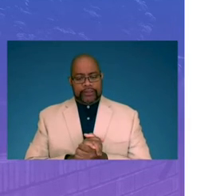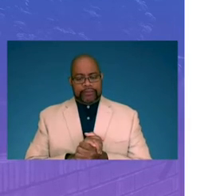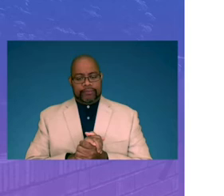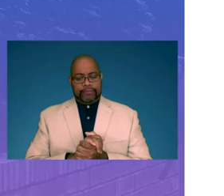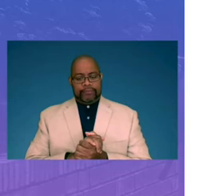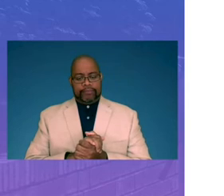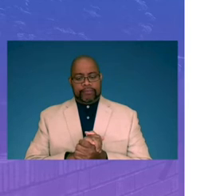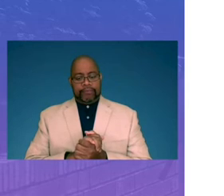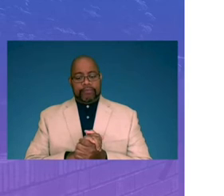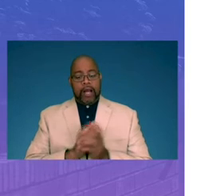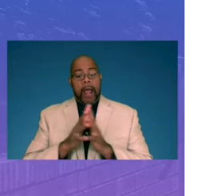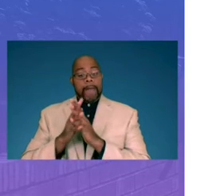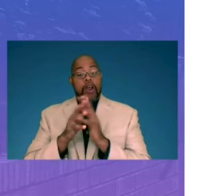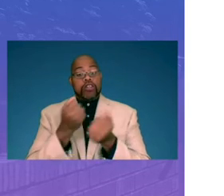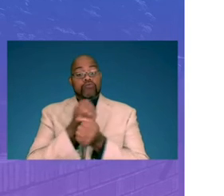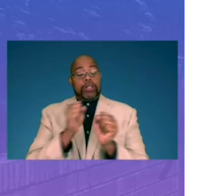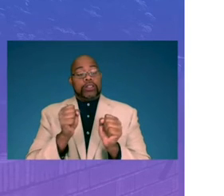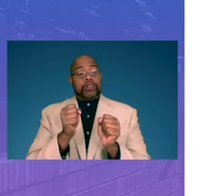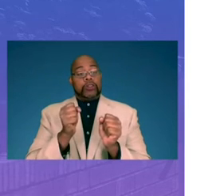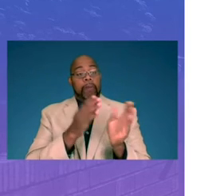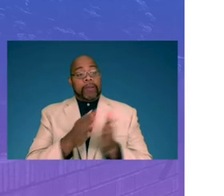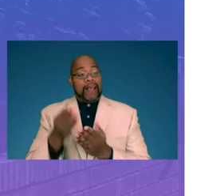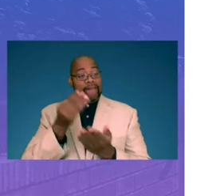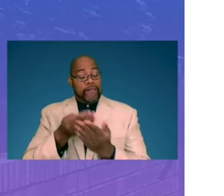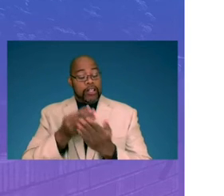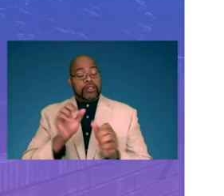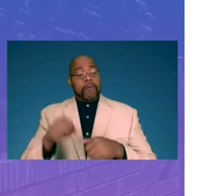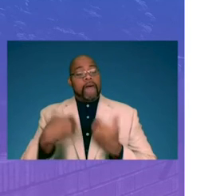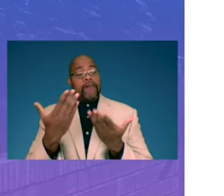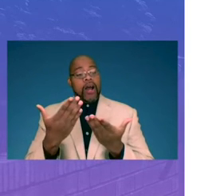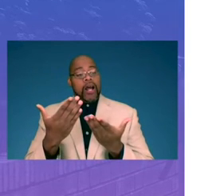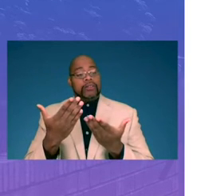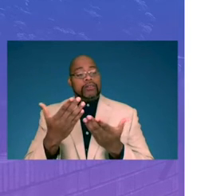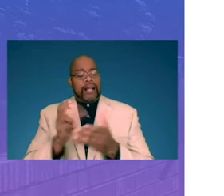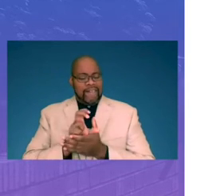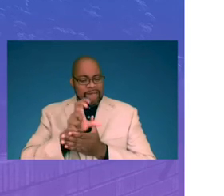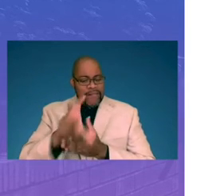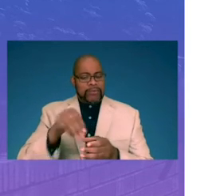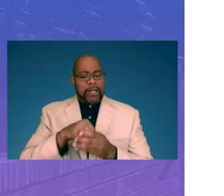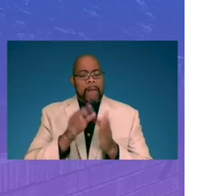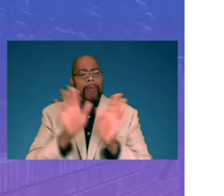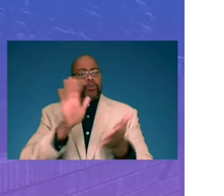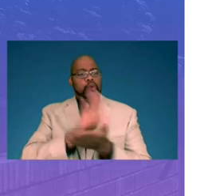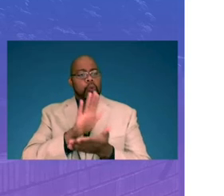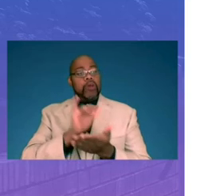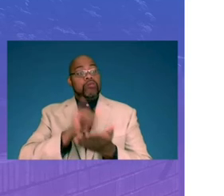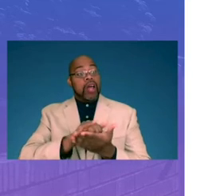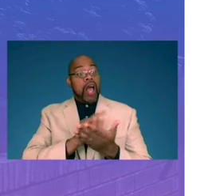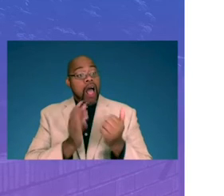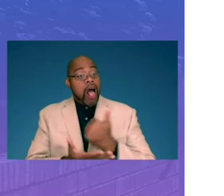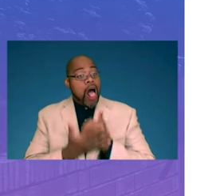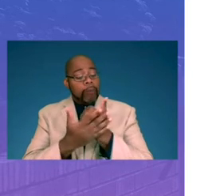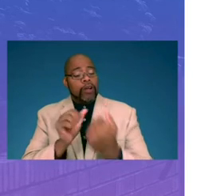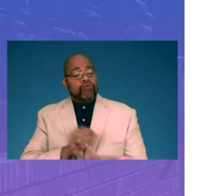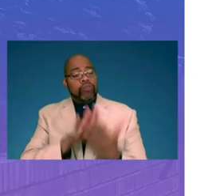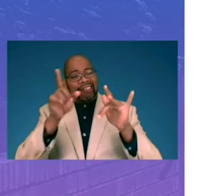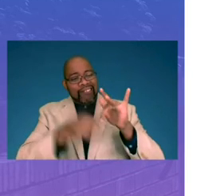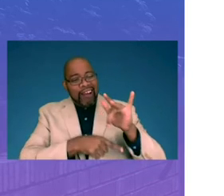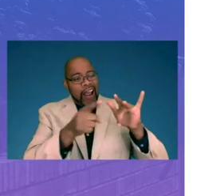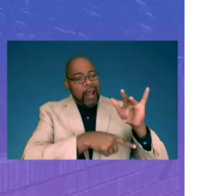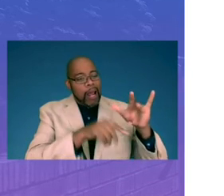The American Rescue Plan funds provided an investment into public schools that helps address gaps in